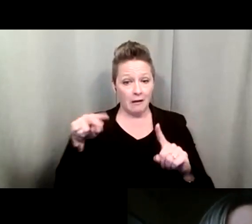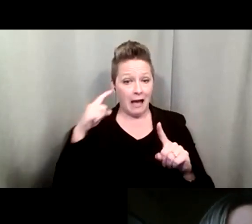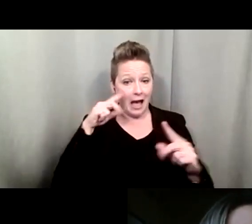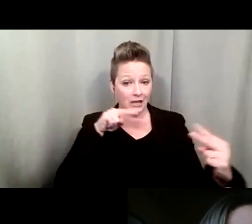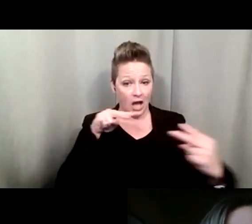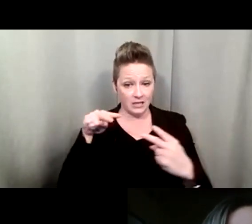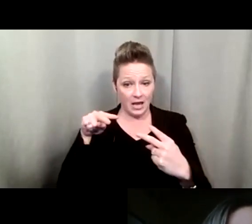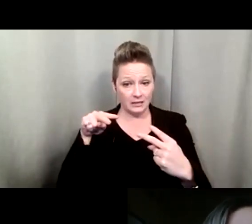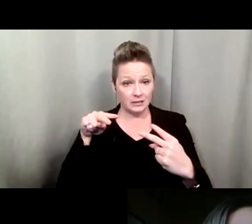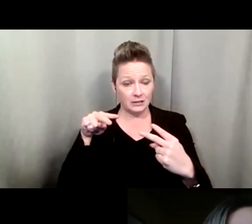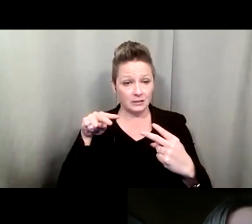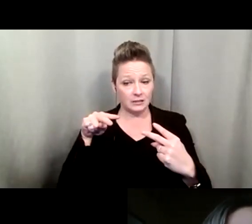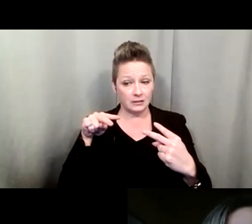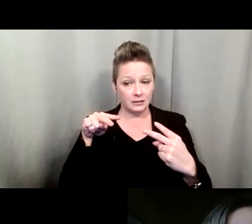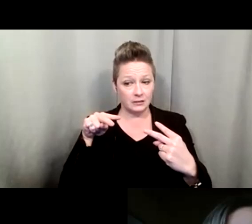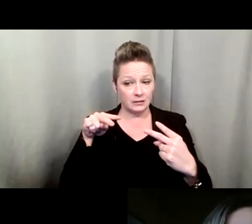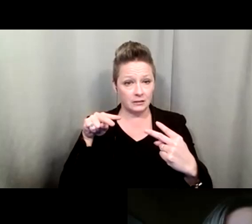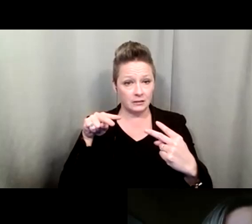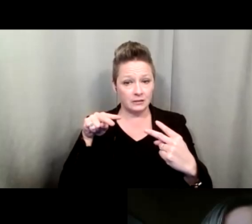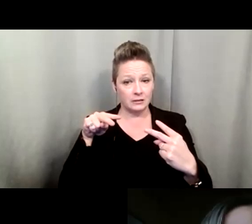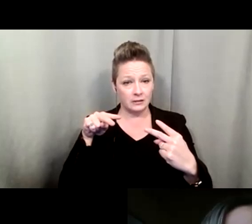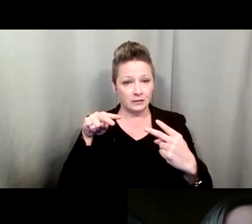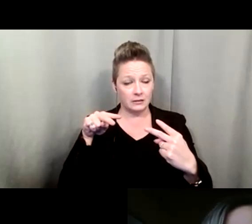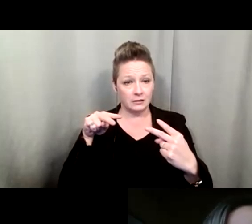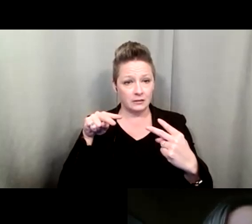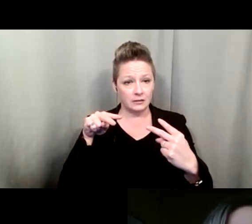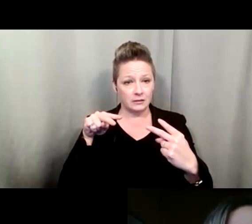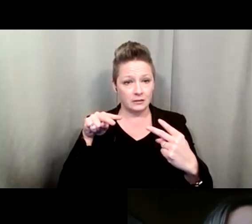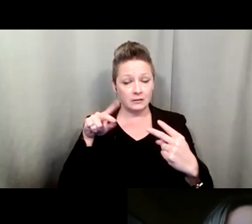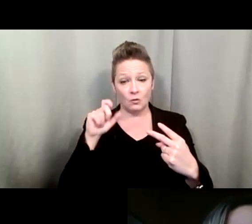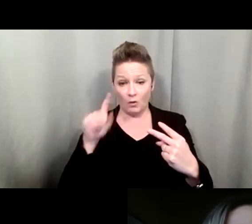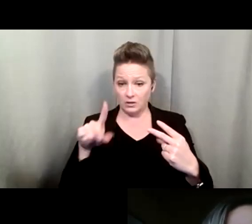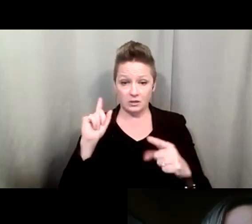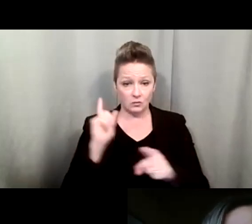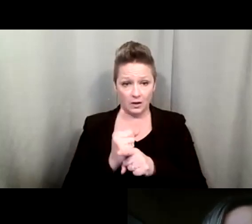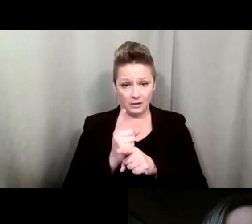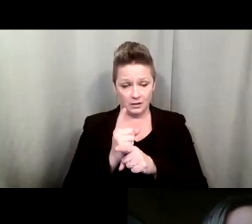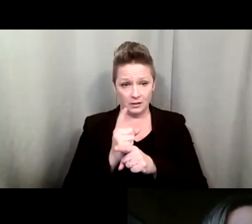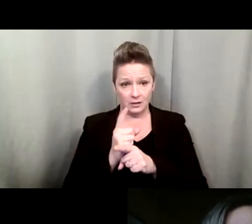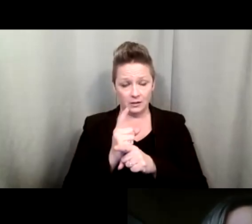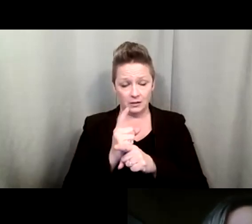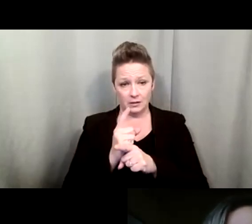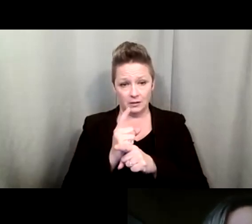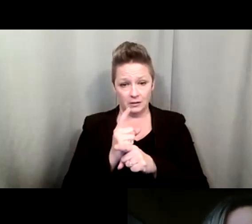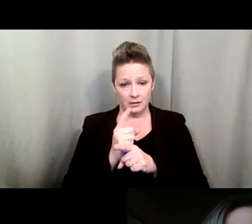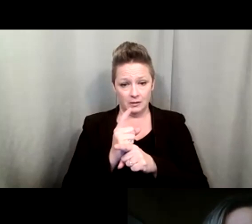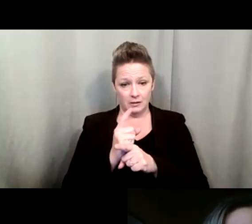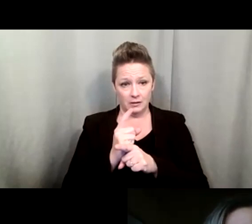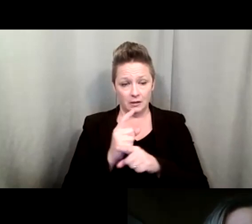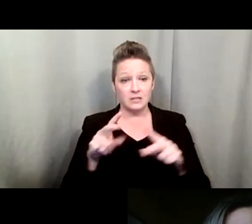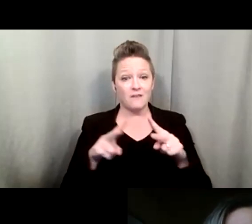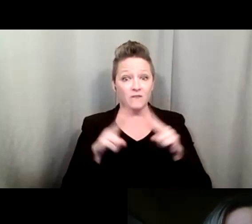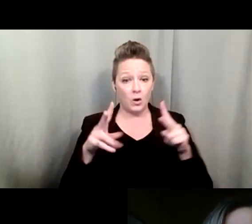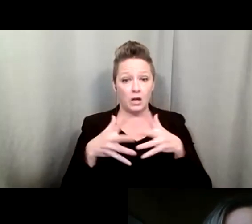is the question is absolutely right is that it's a very American